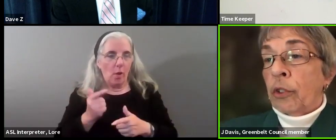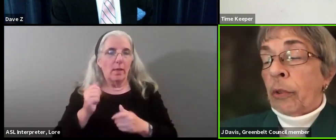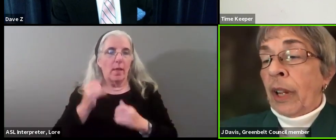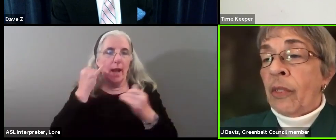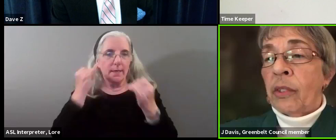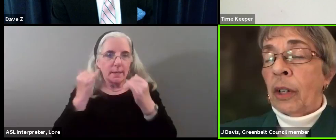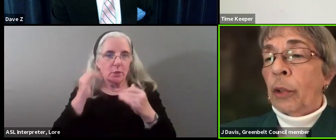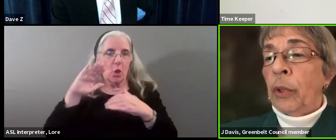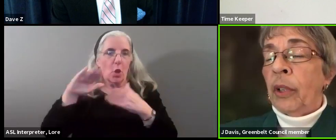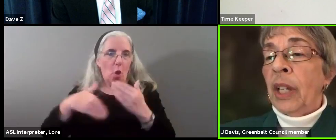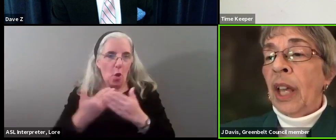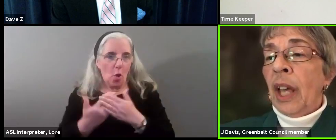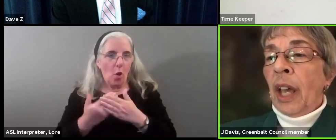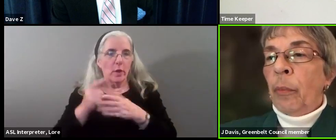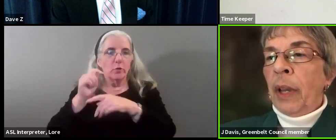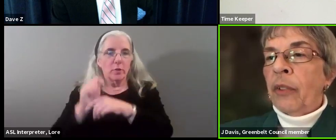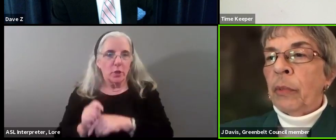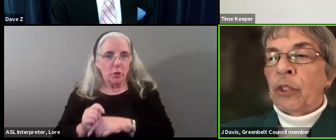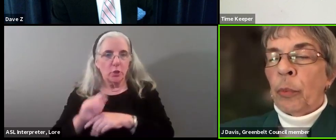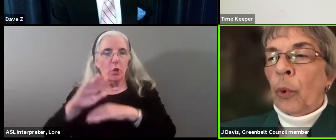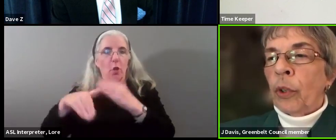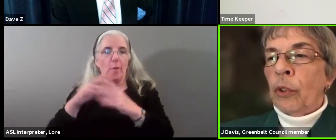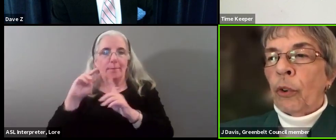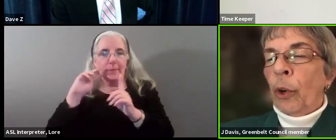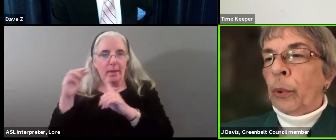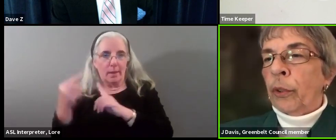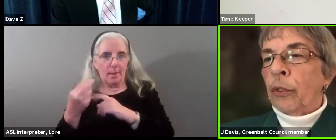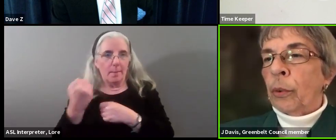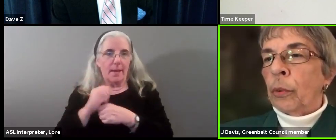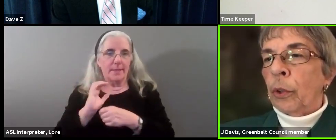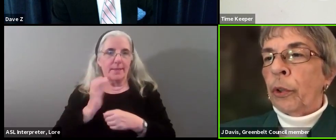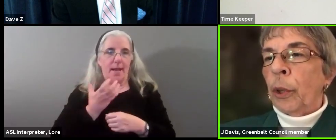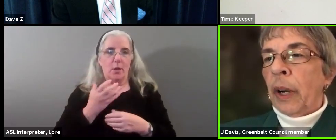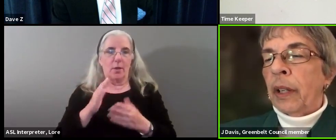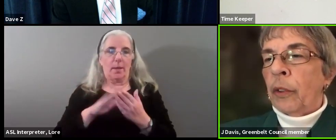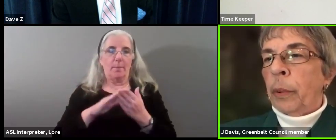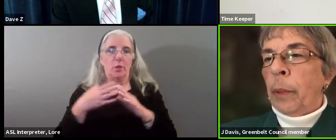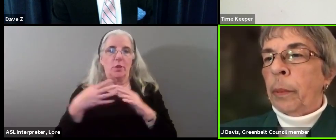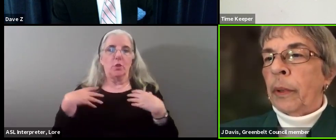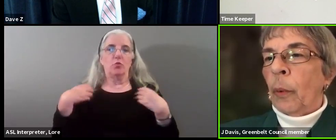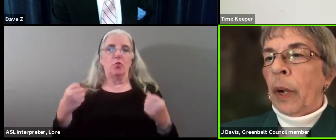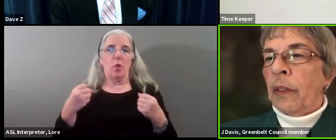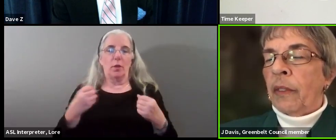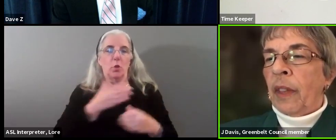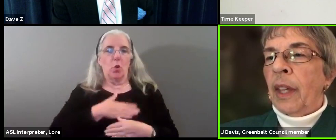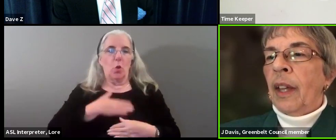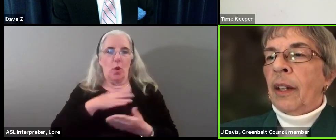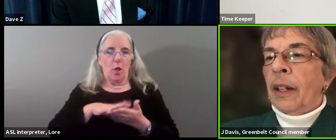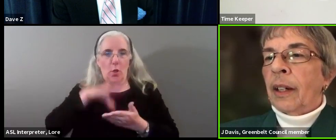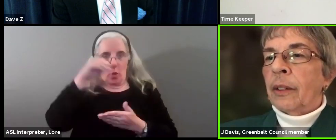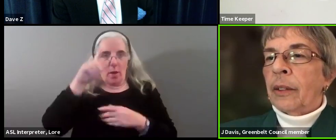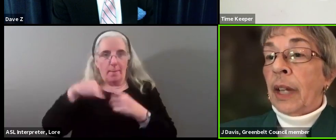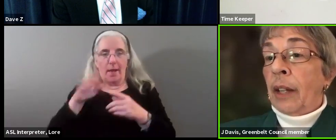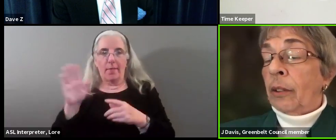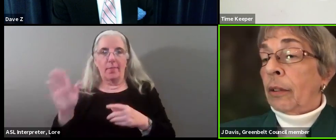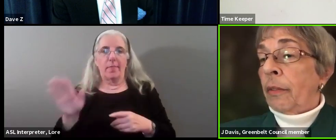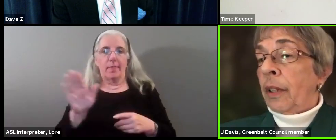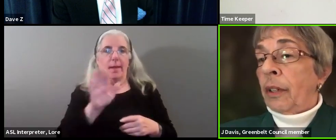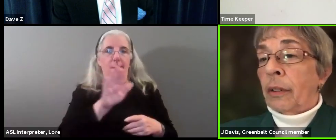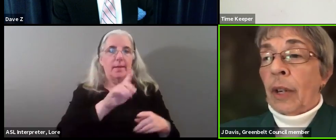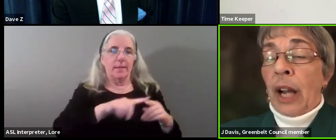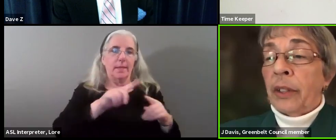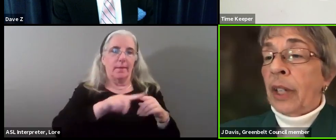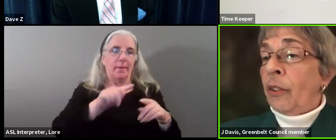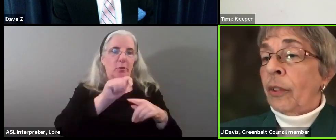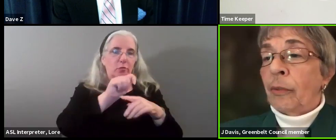viewpoints. It strengthens our community and makes it much more enjoyable to learn about other people in the way that they, uh, handle